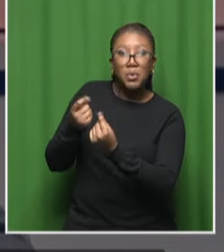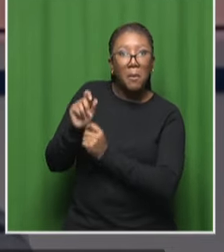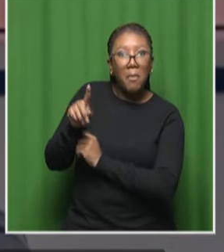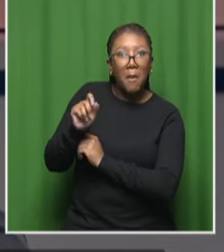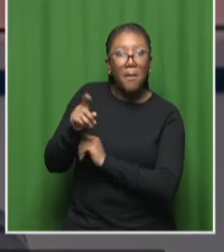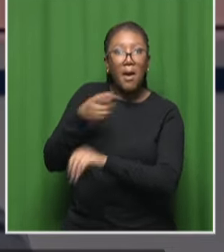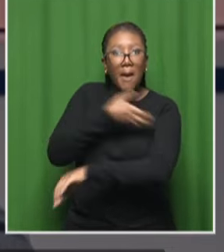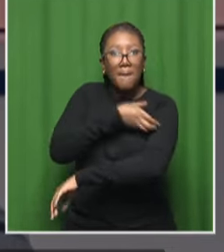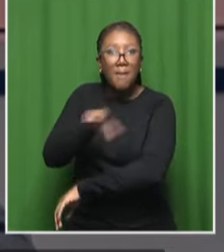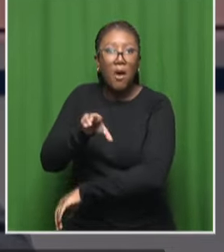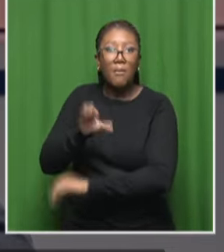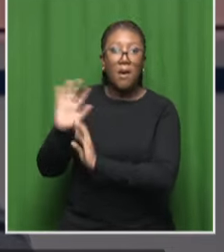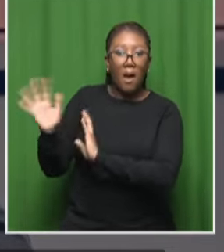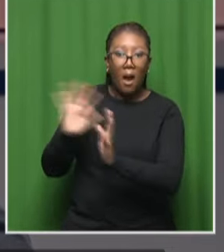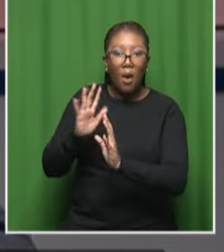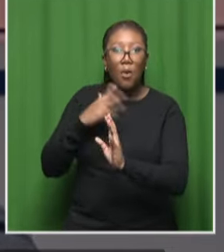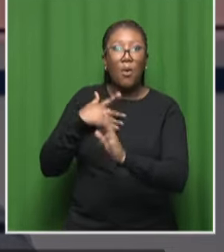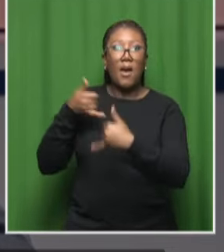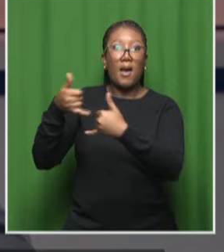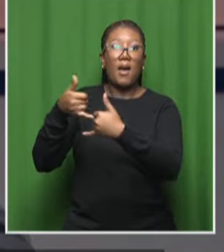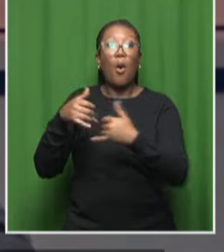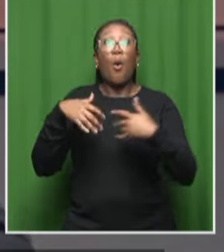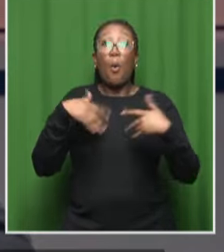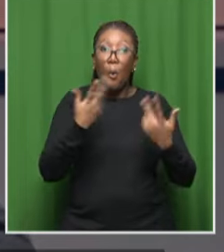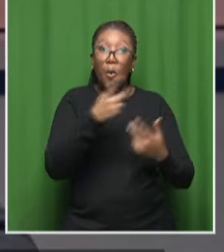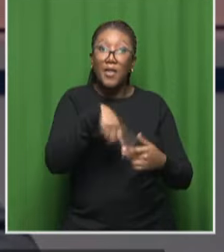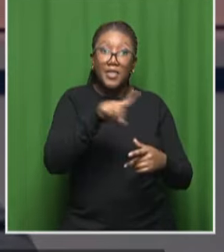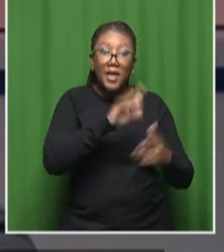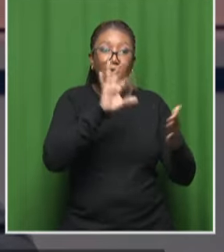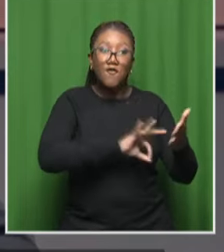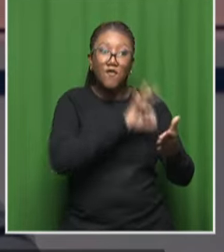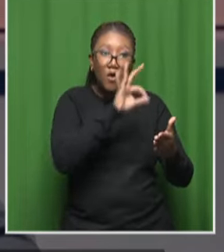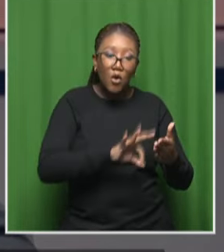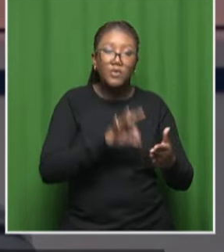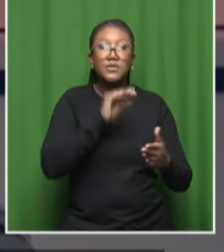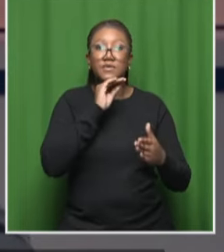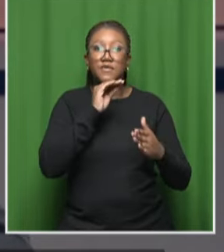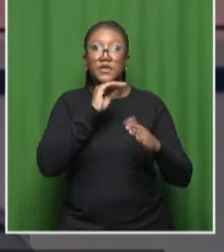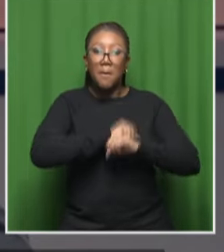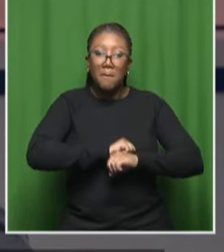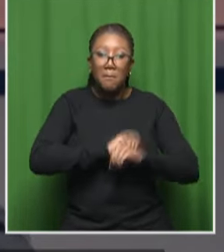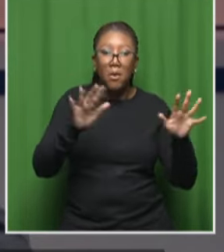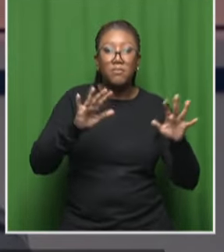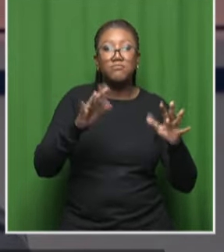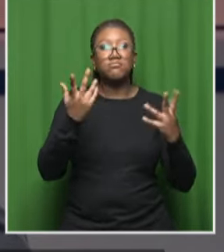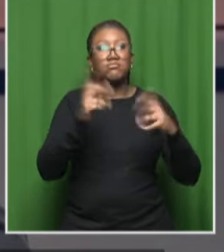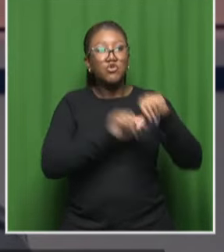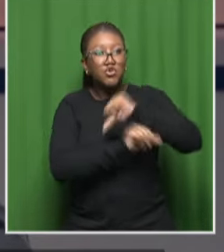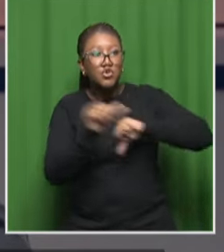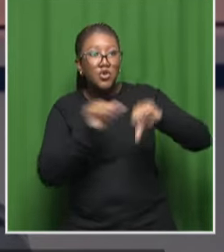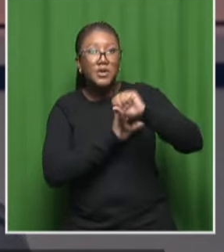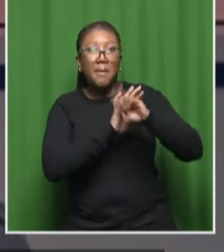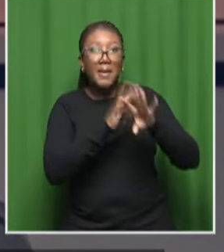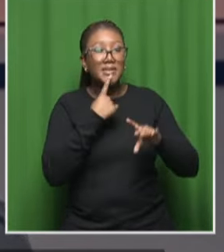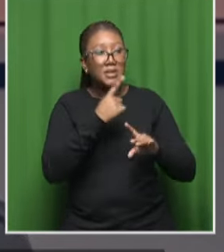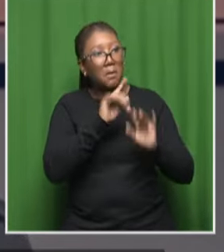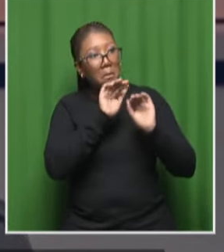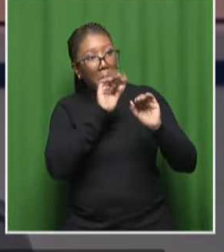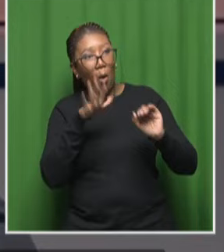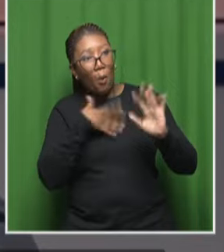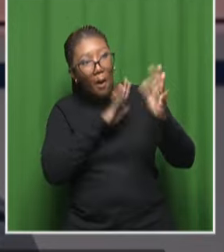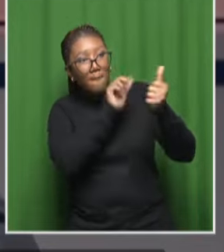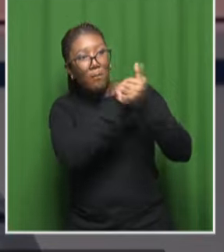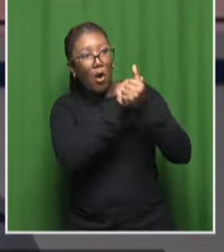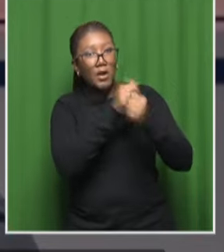empowerment initiative or when they're being voted for and we share the work that they do on social media and someone says i want to partner with that initiative